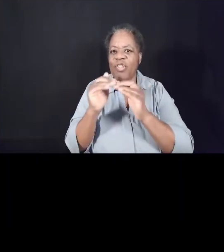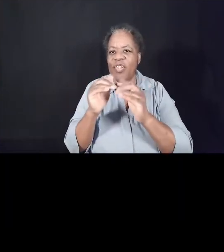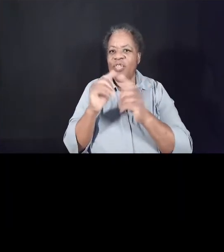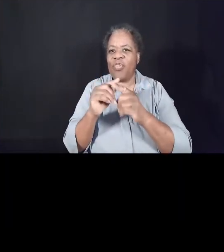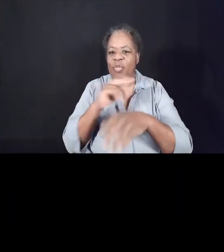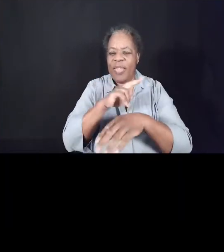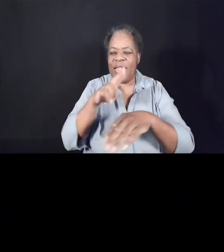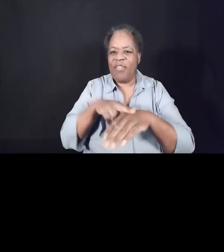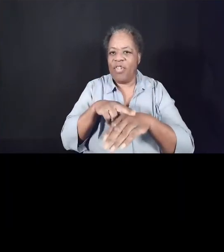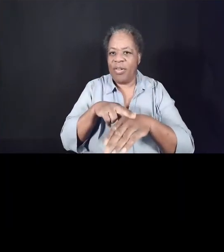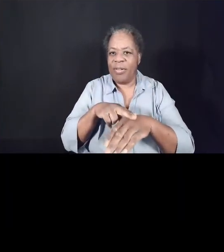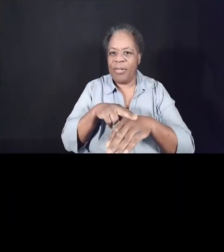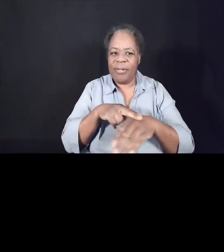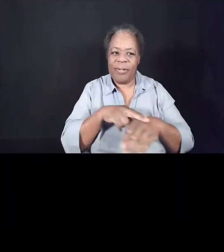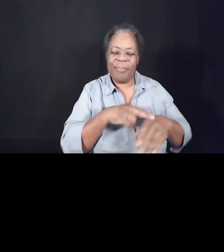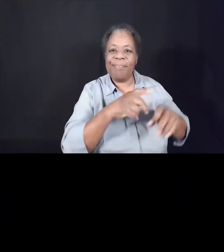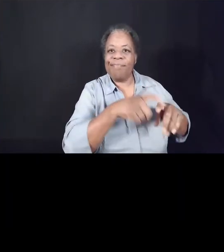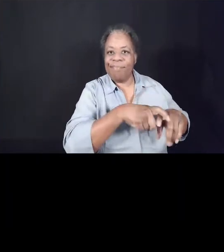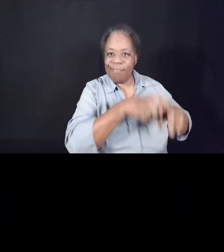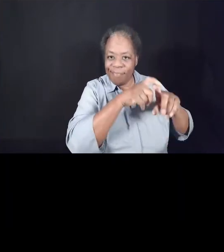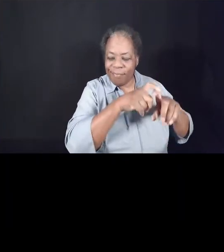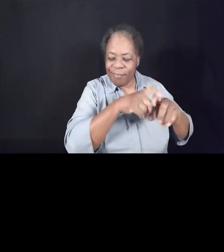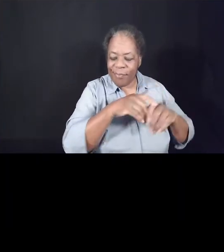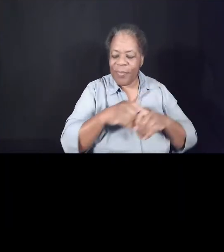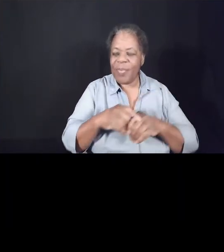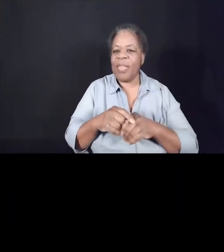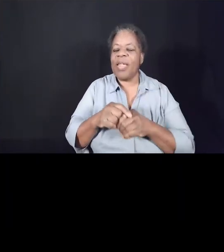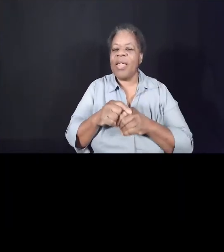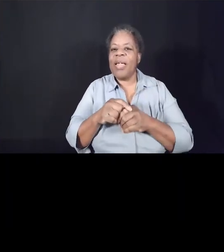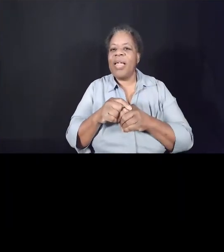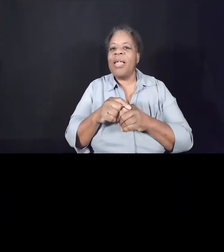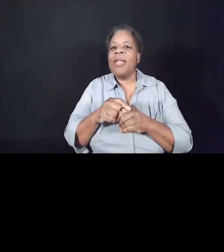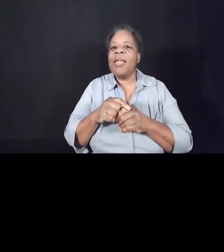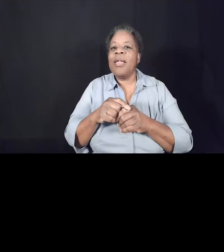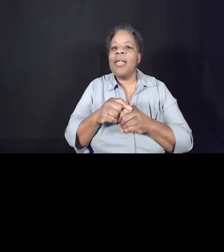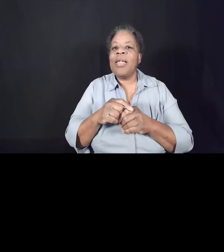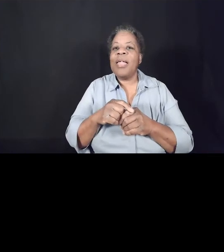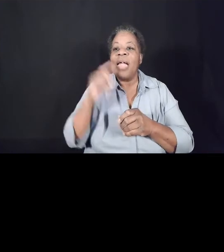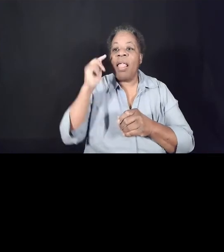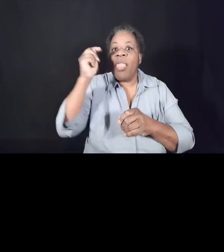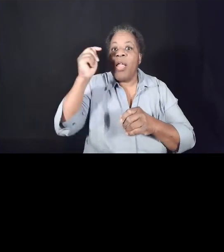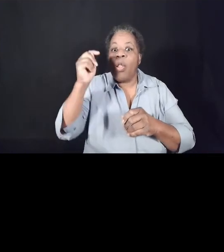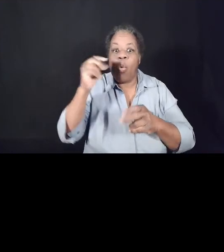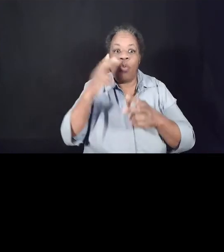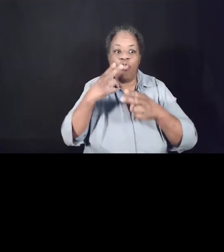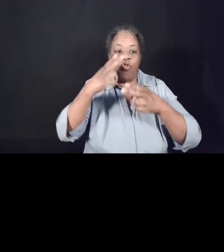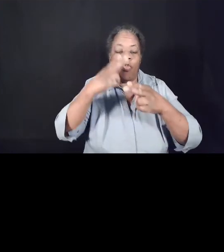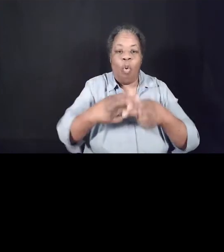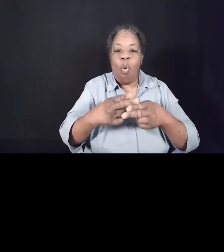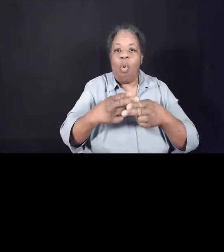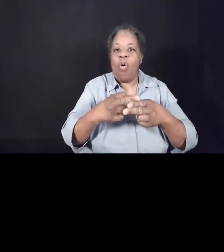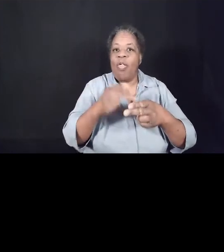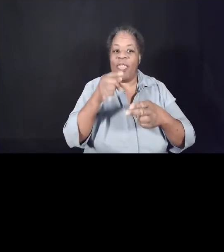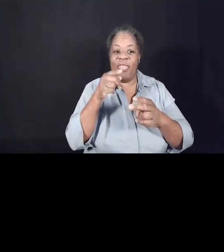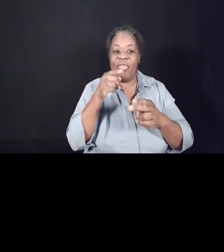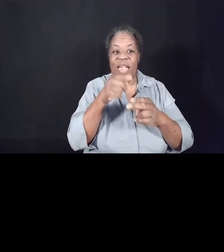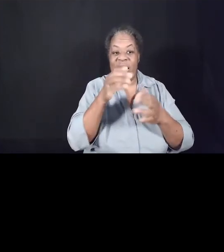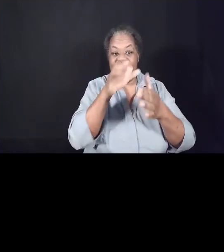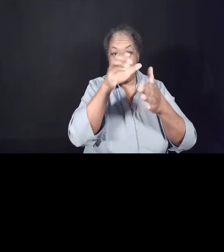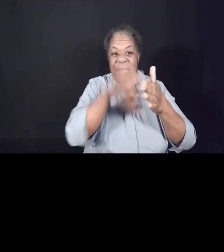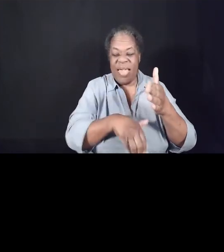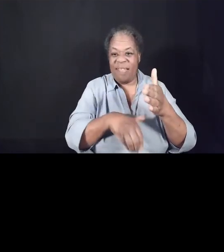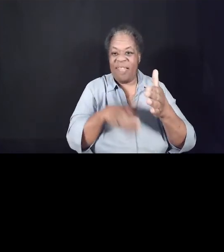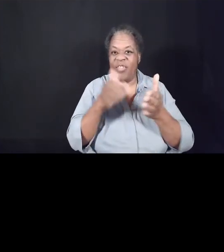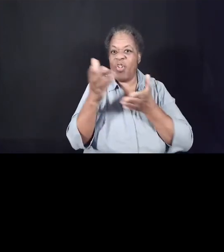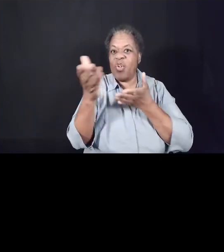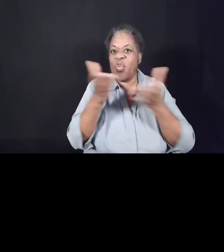Now, this is the first of what scholars call the servant songs of Isaiah. There are four of them in this